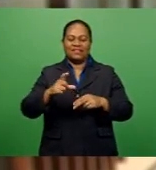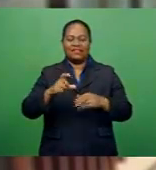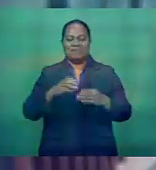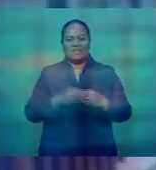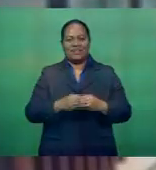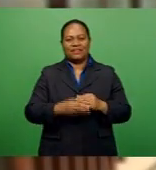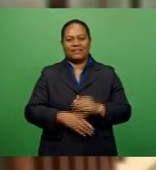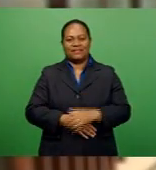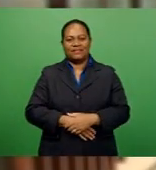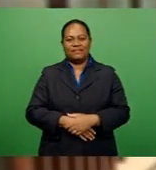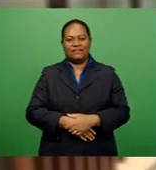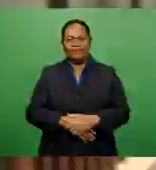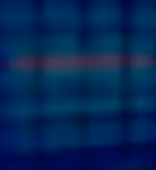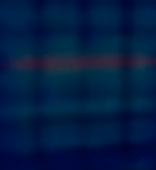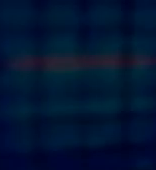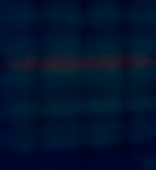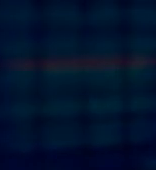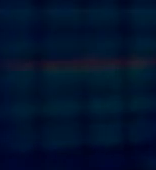Renaka.